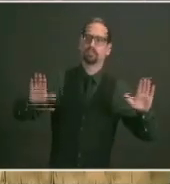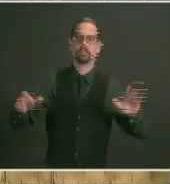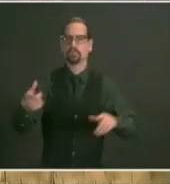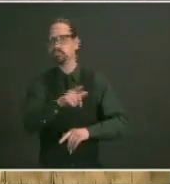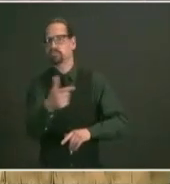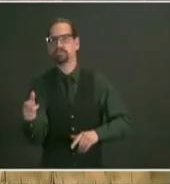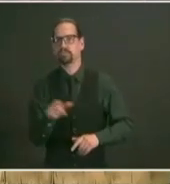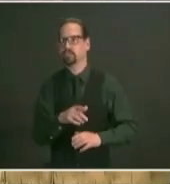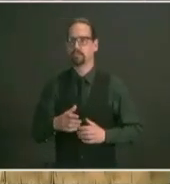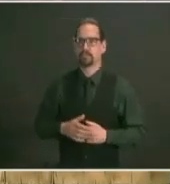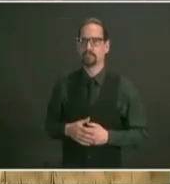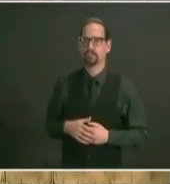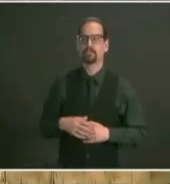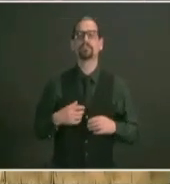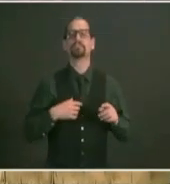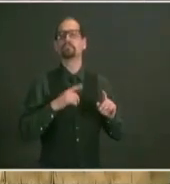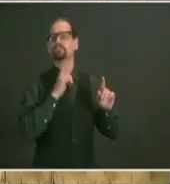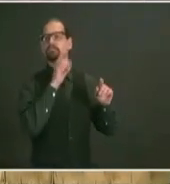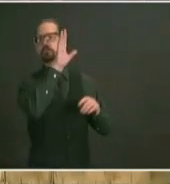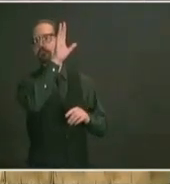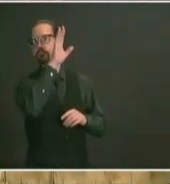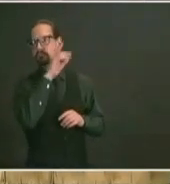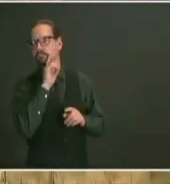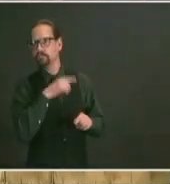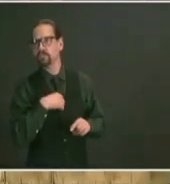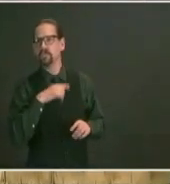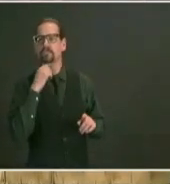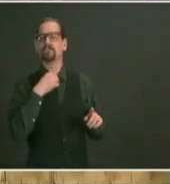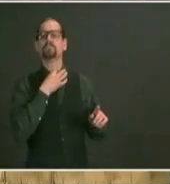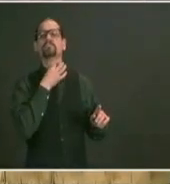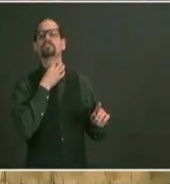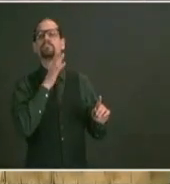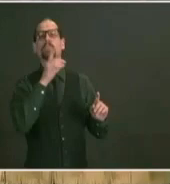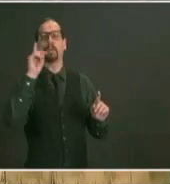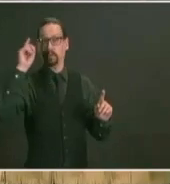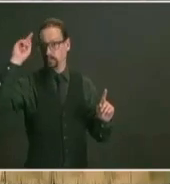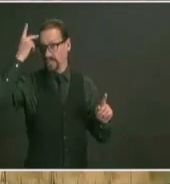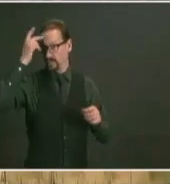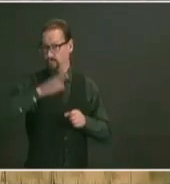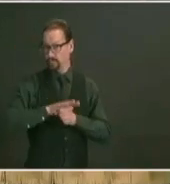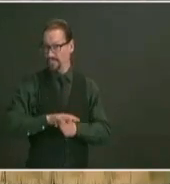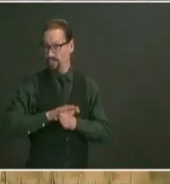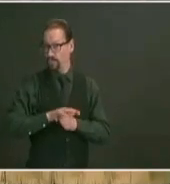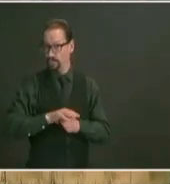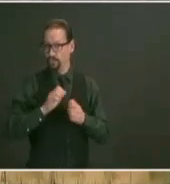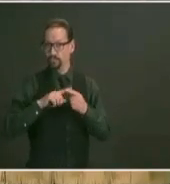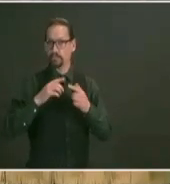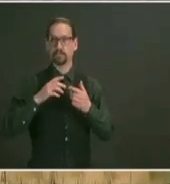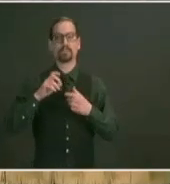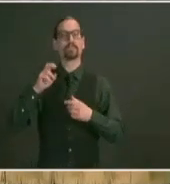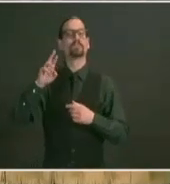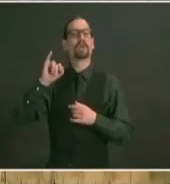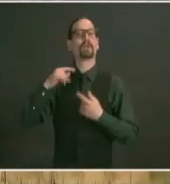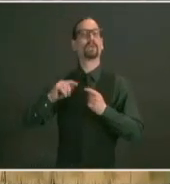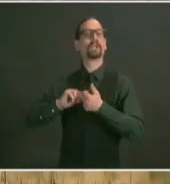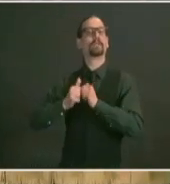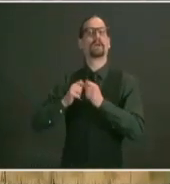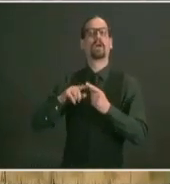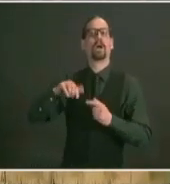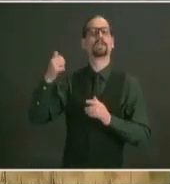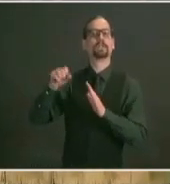pressure just to open up you know connecticut and massachusetts announced the accelerated uh eligibility